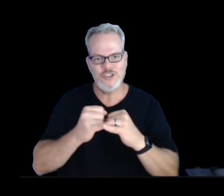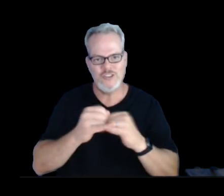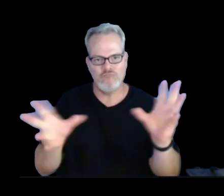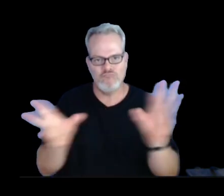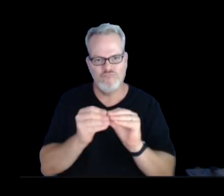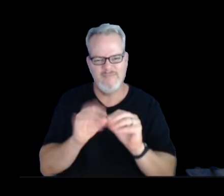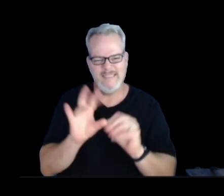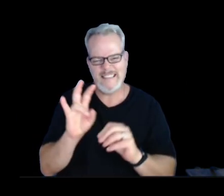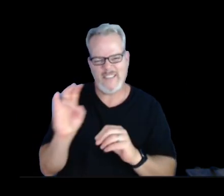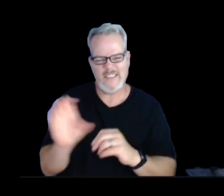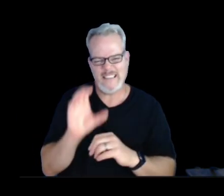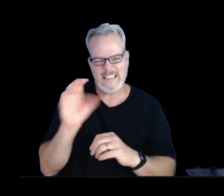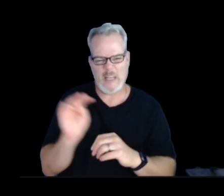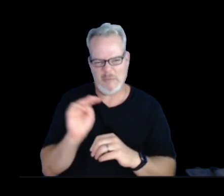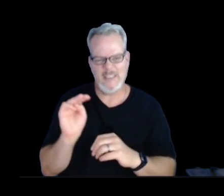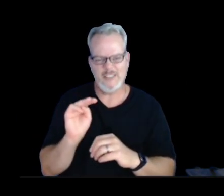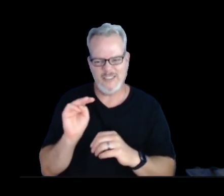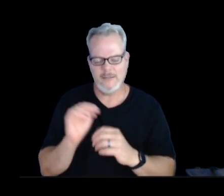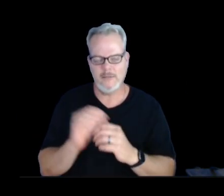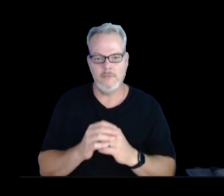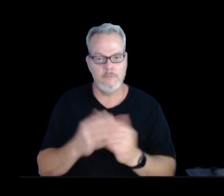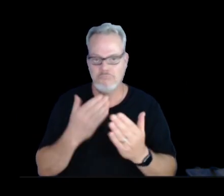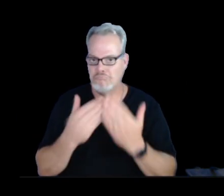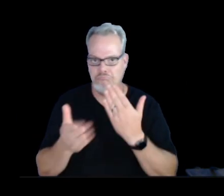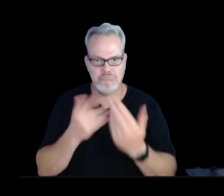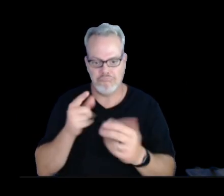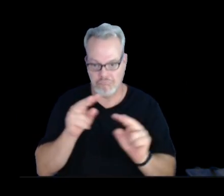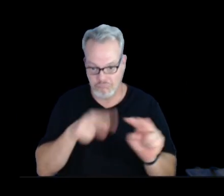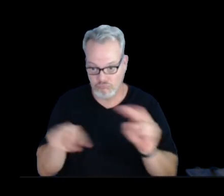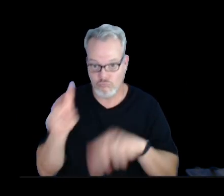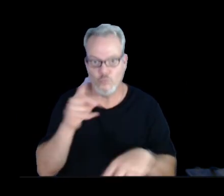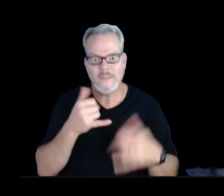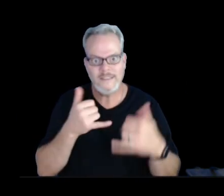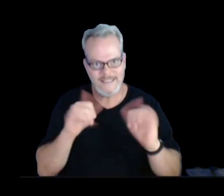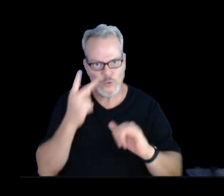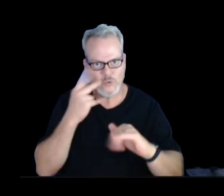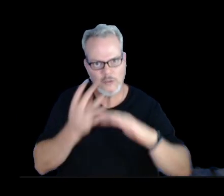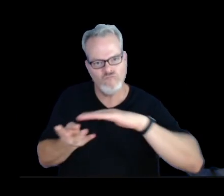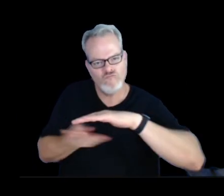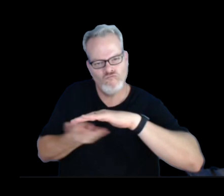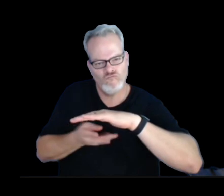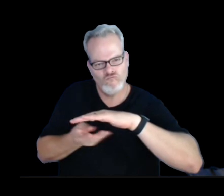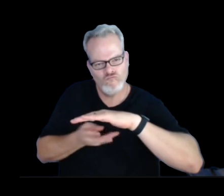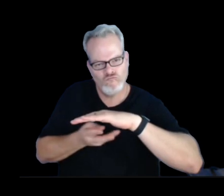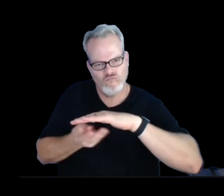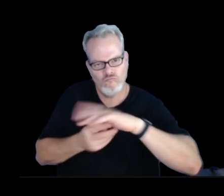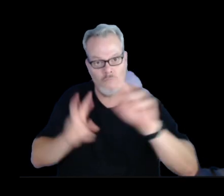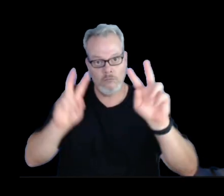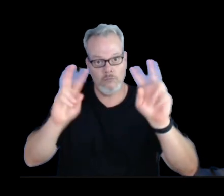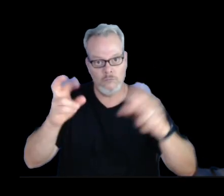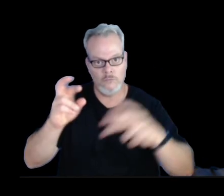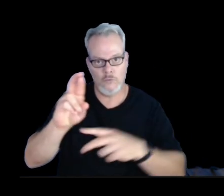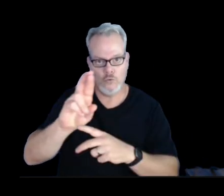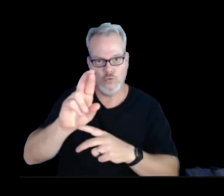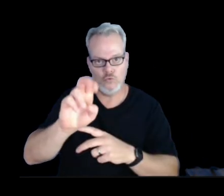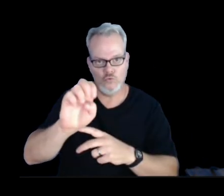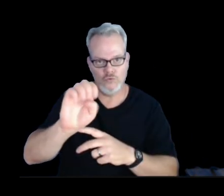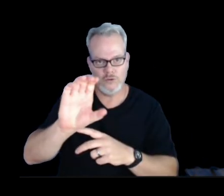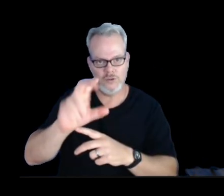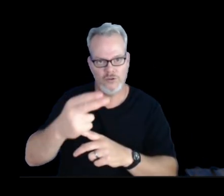those earthquakes and other signals. So a certain magma is coming to the volcano, it's recharging and preparing for its next unrest.